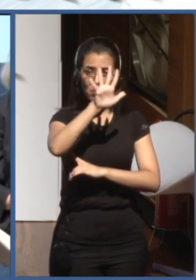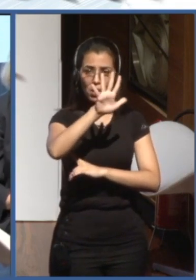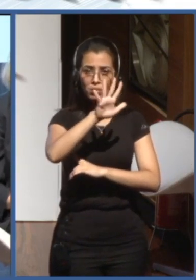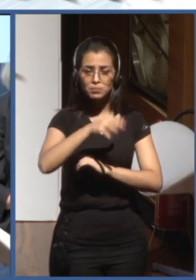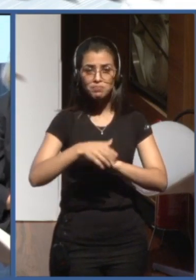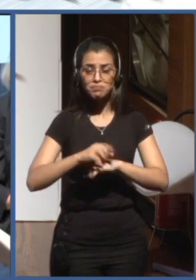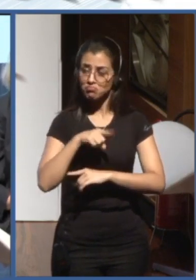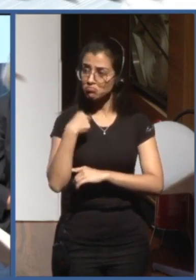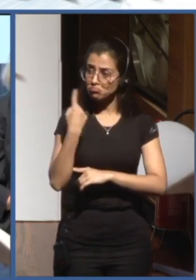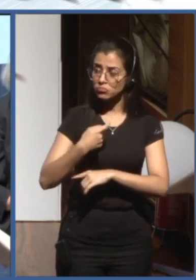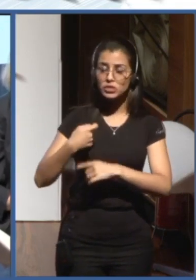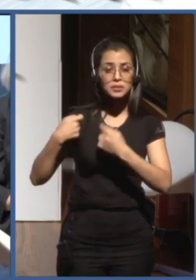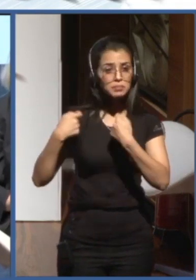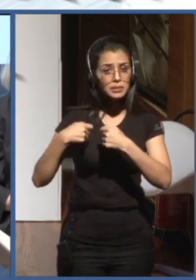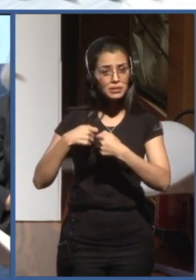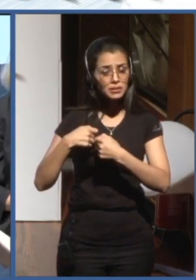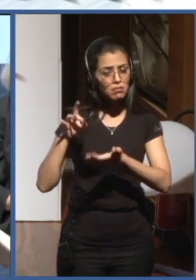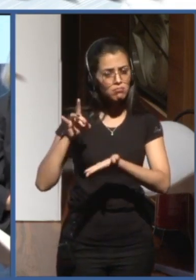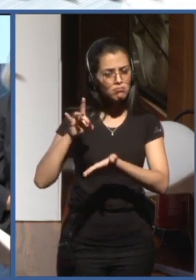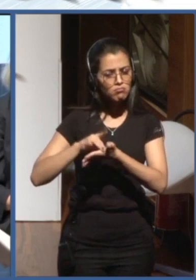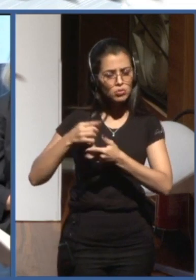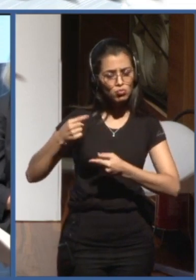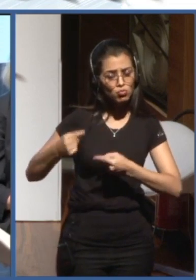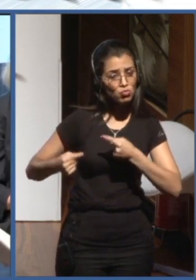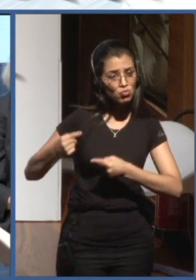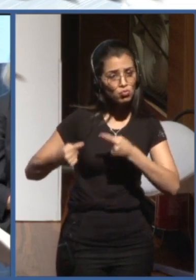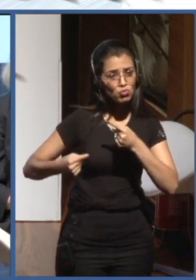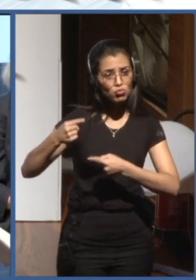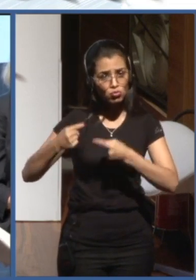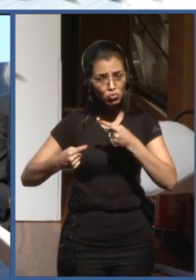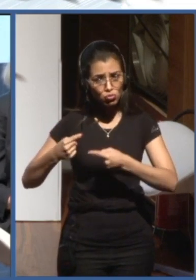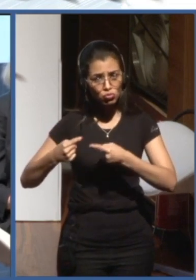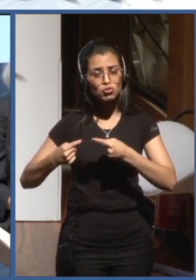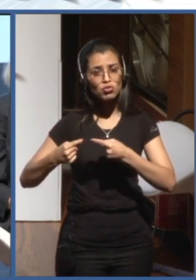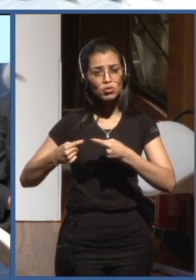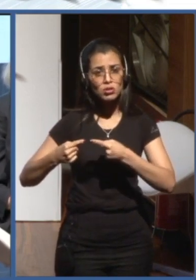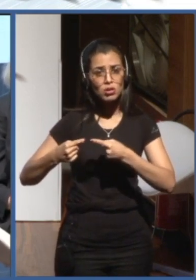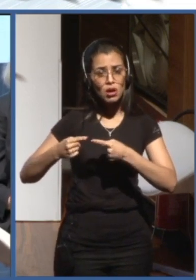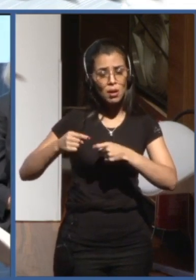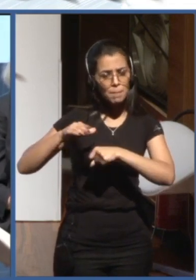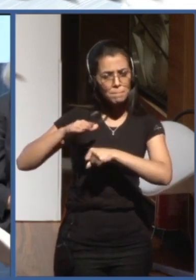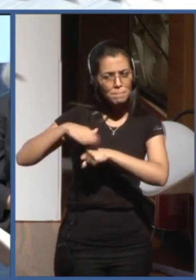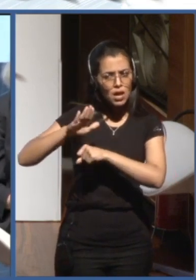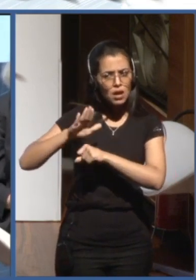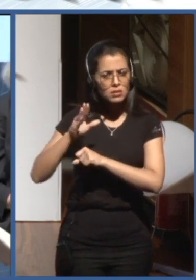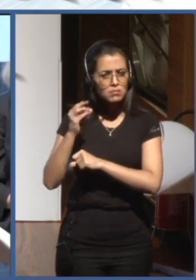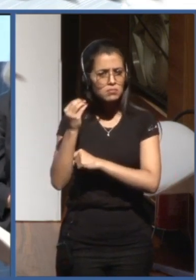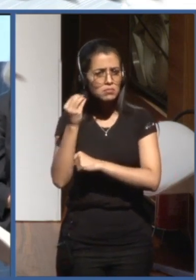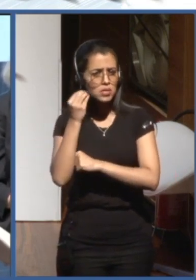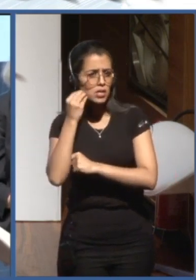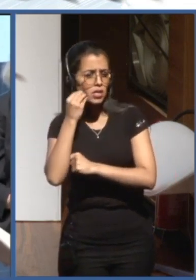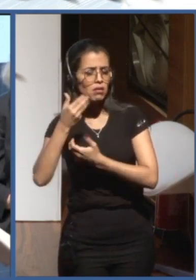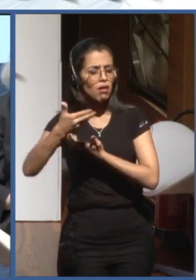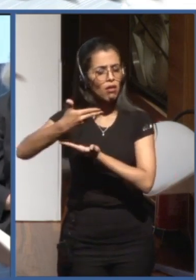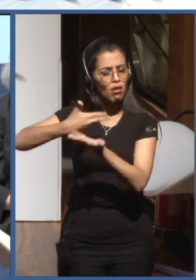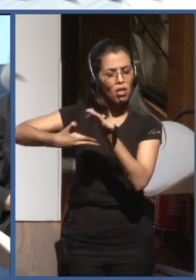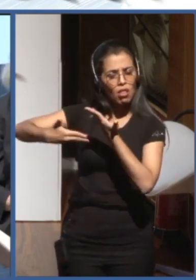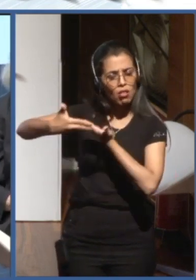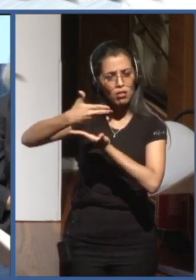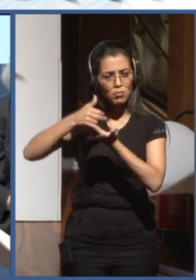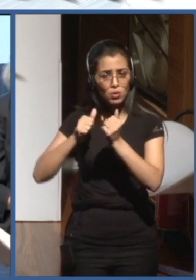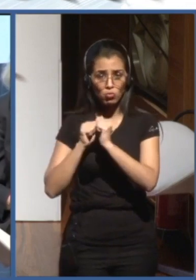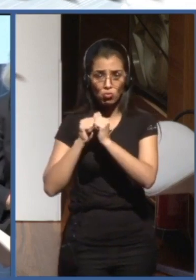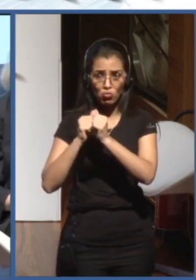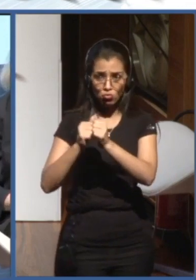forward to work with itu more than that to help this kind of cooperation within the different agencies because we address from different perspectives but i think our